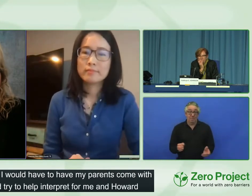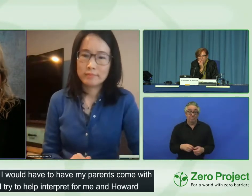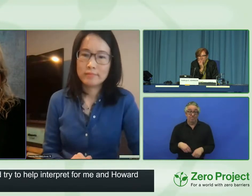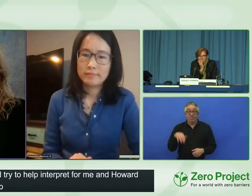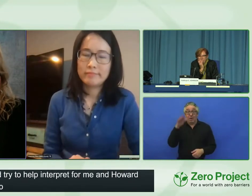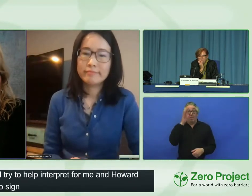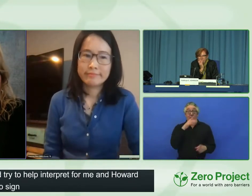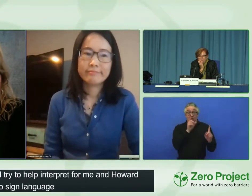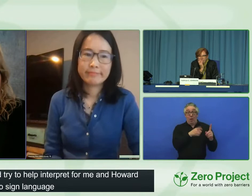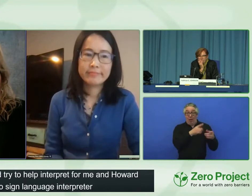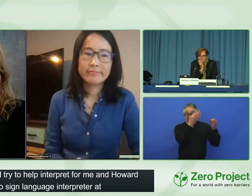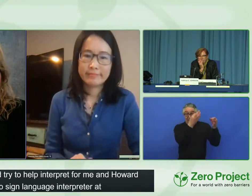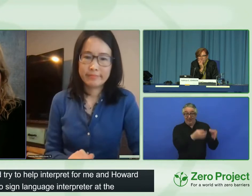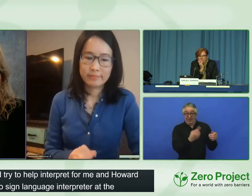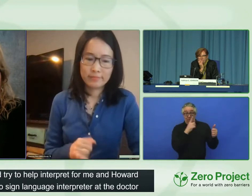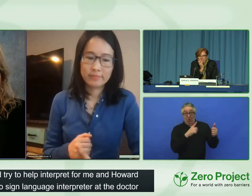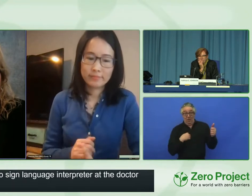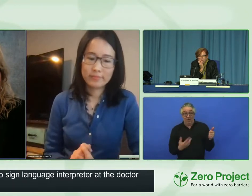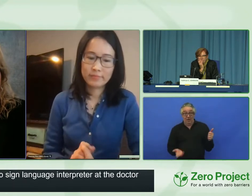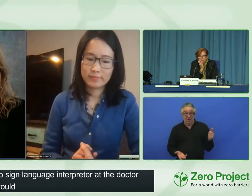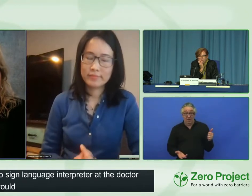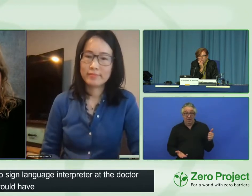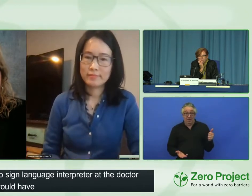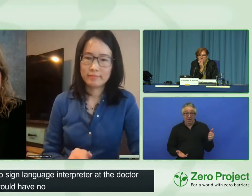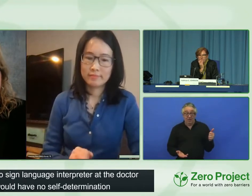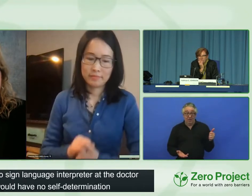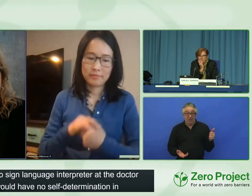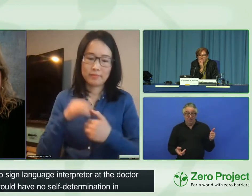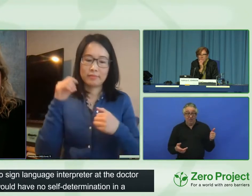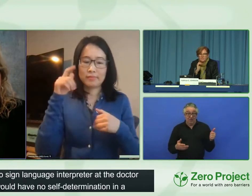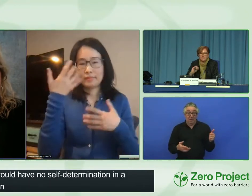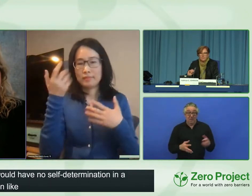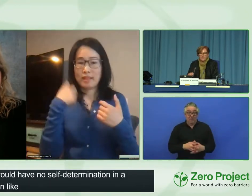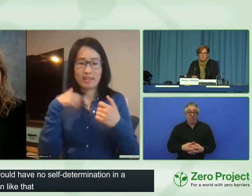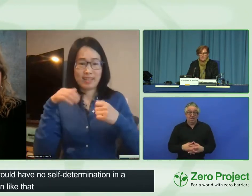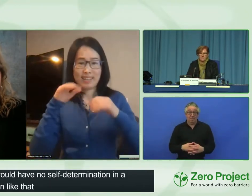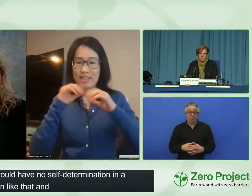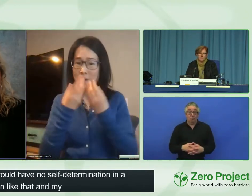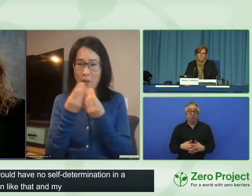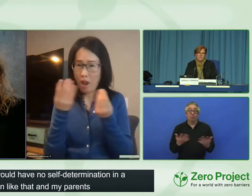about what would happen with my own pregnancy. So imagine.